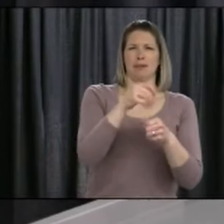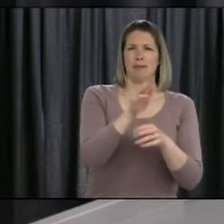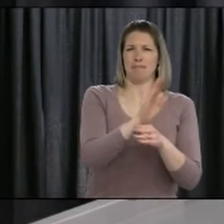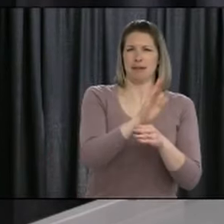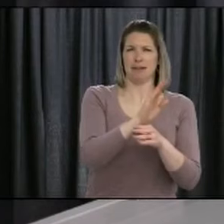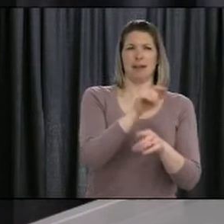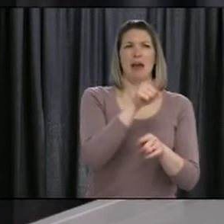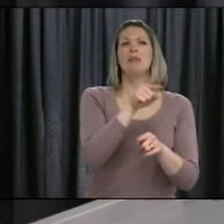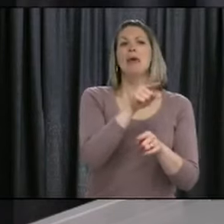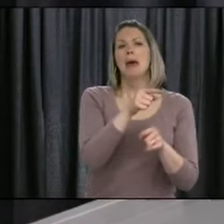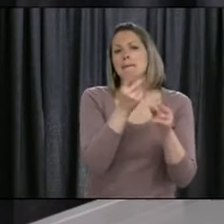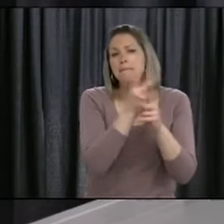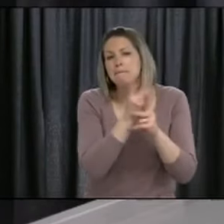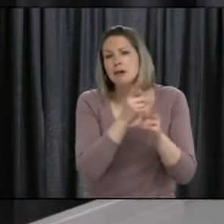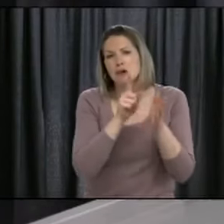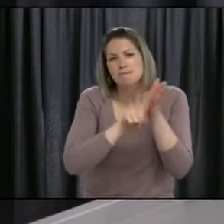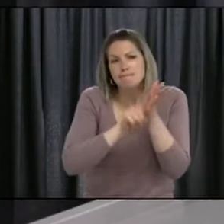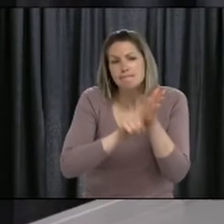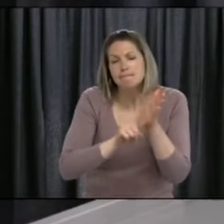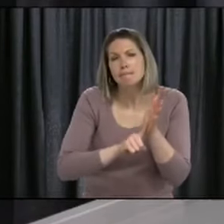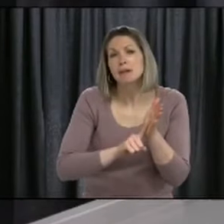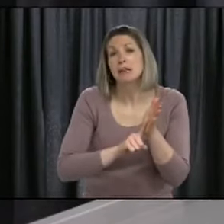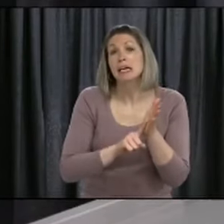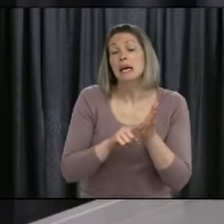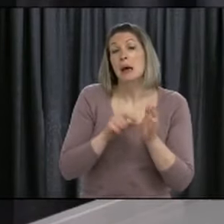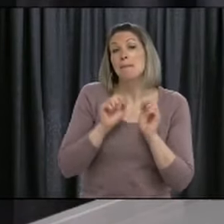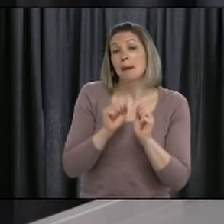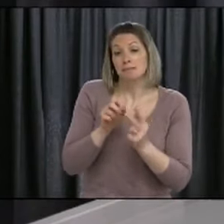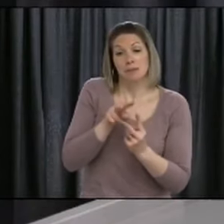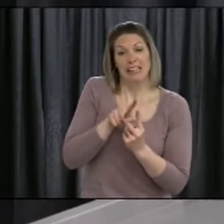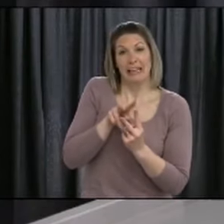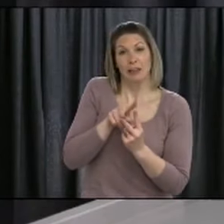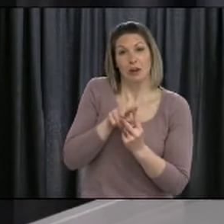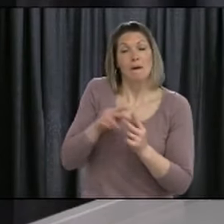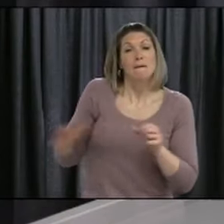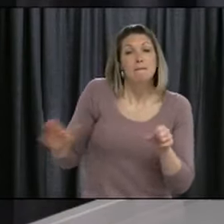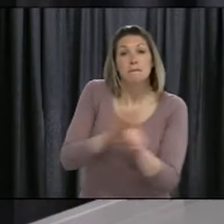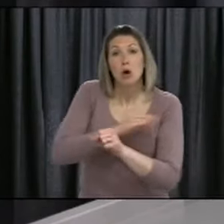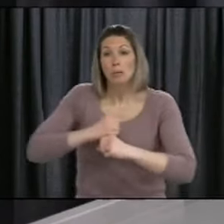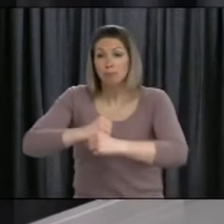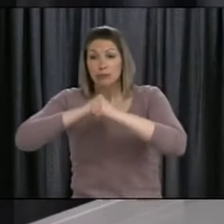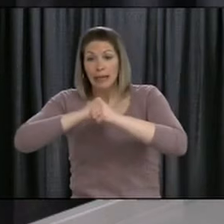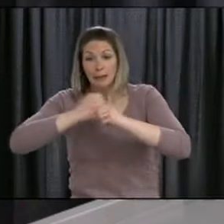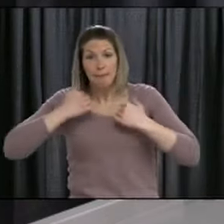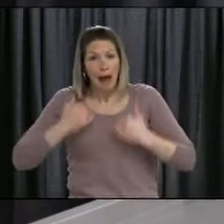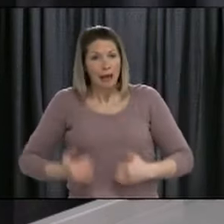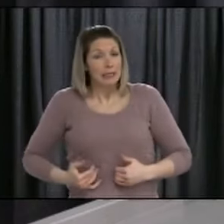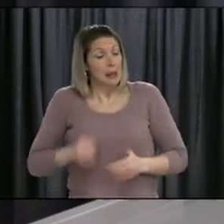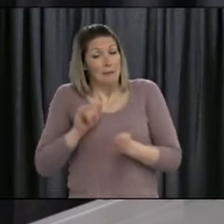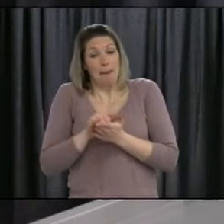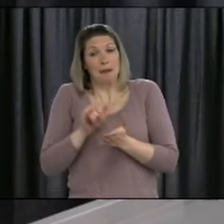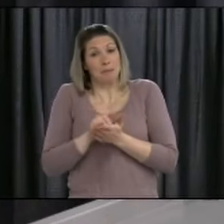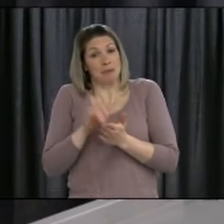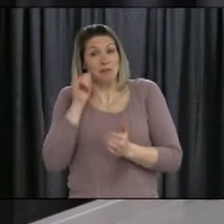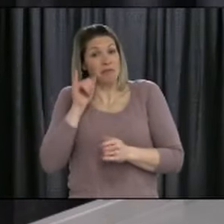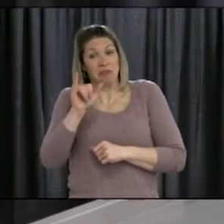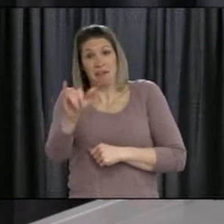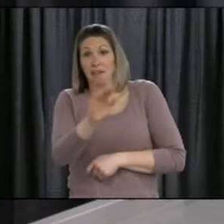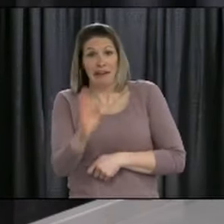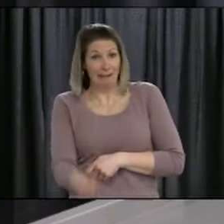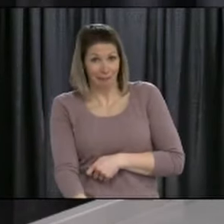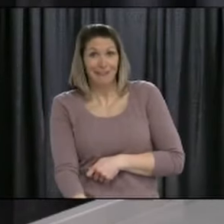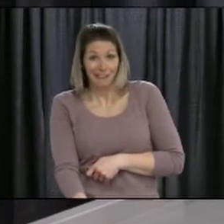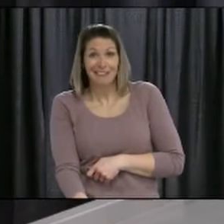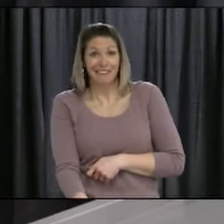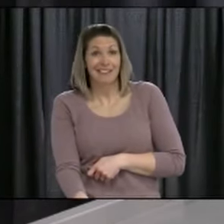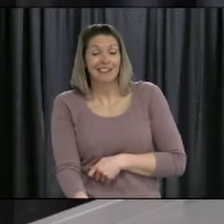of drug or therapeutic mitigation of the disease itself. But, I mean, if you go back to influenza, which